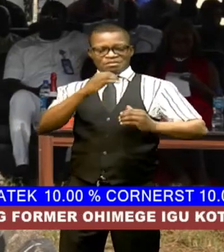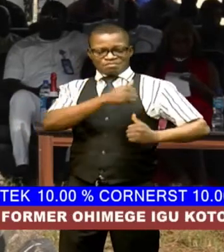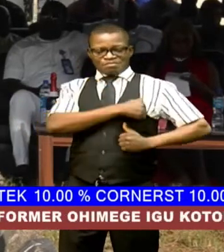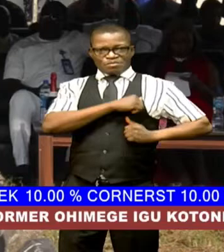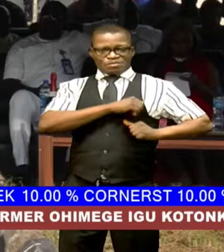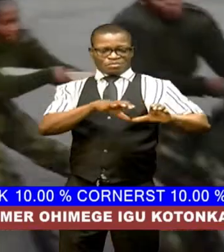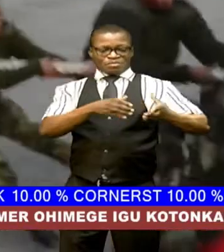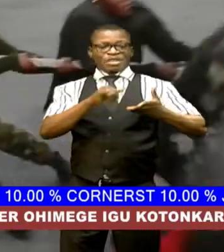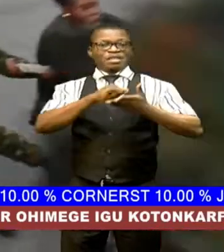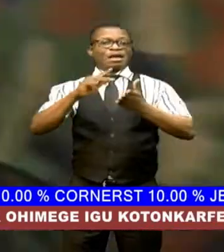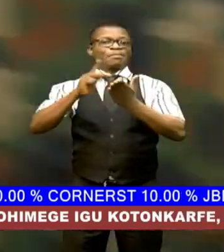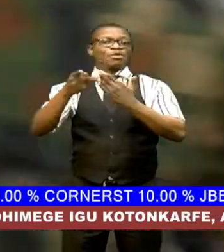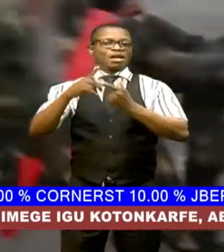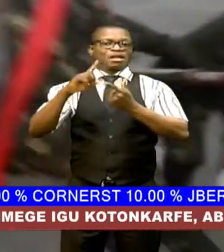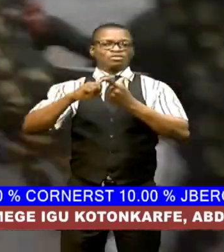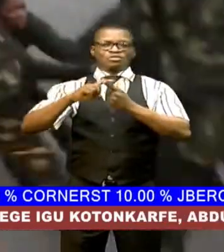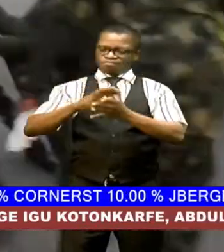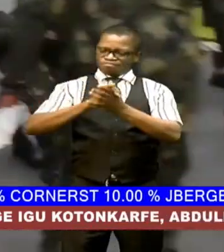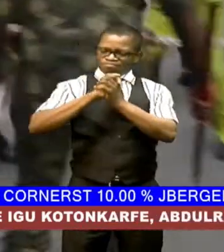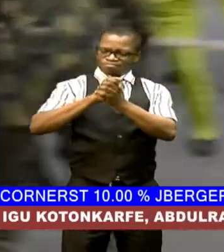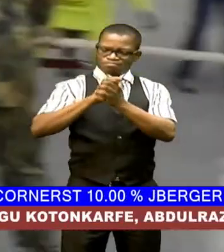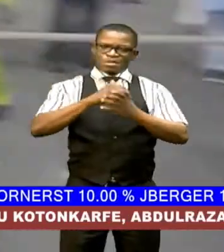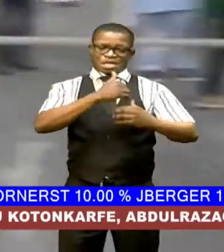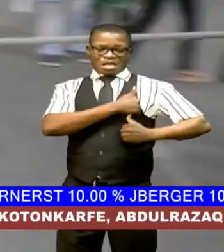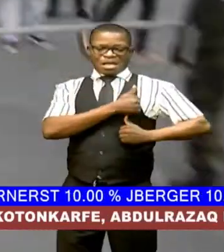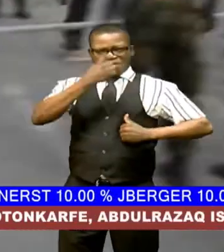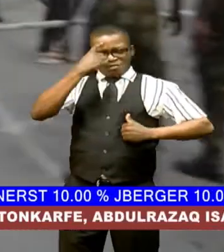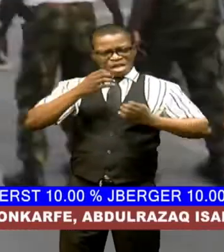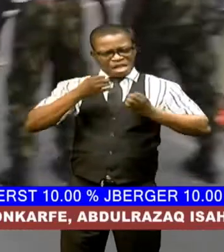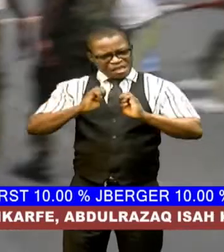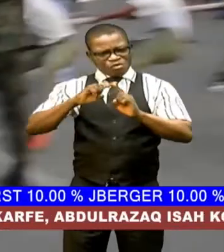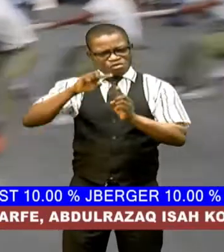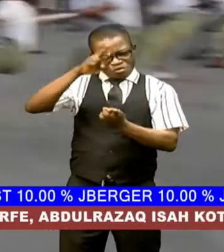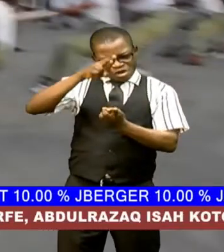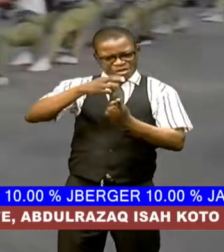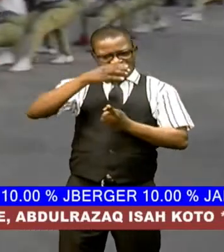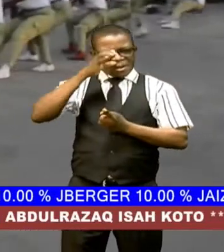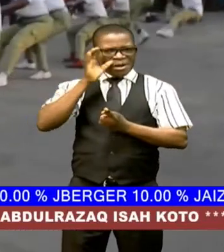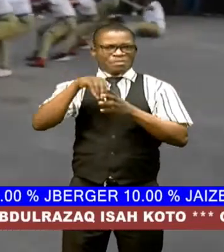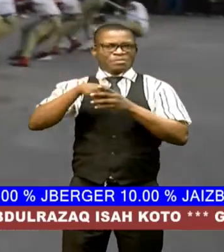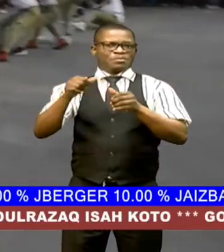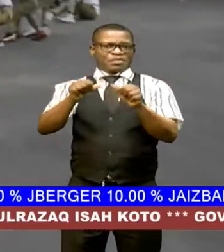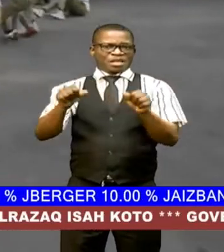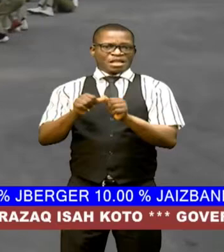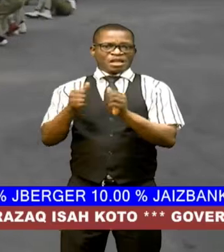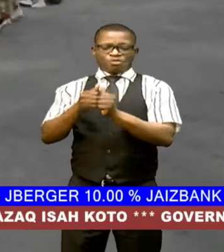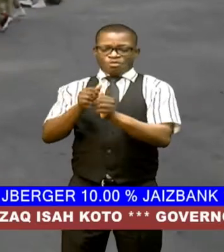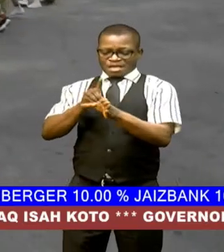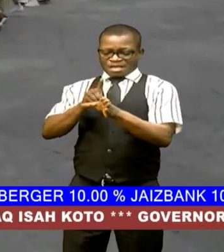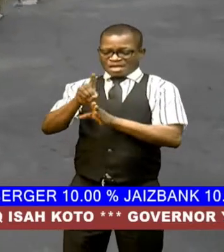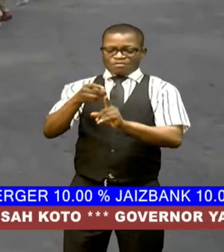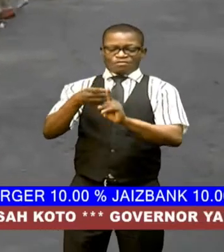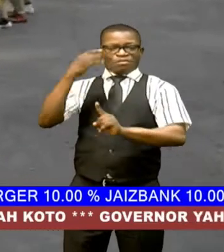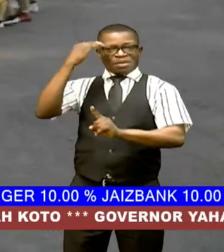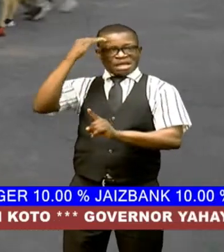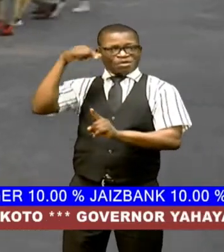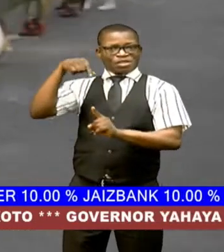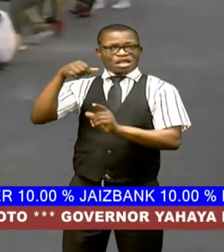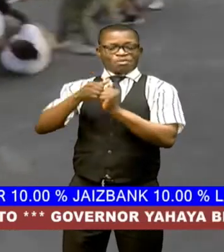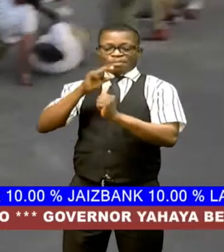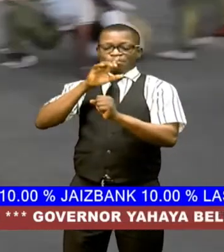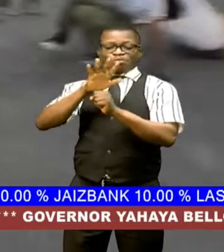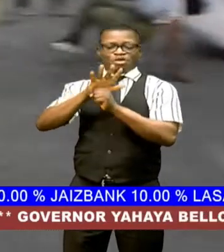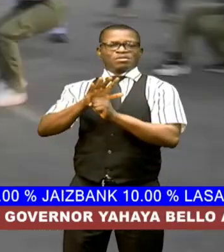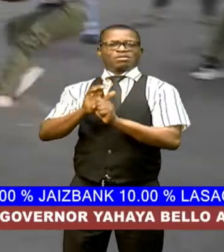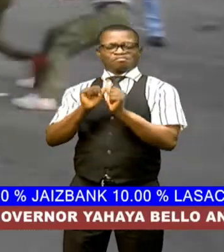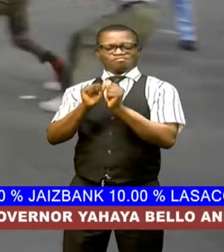event is an avenue to commend personnel for their efforts in reducing crime in the area in line with directives from the headquarters and promise to further